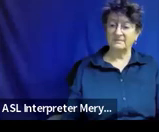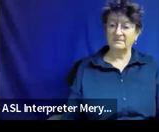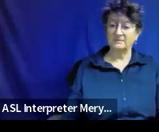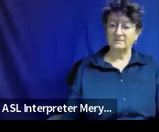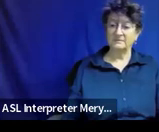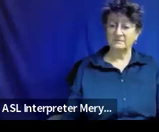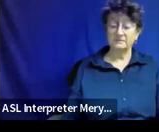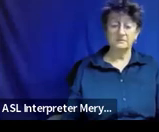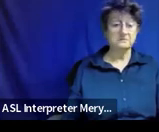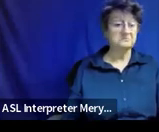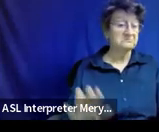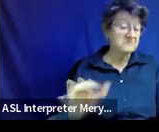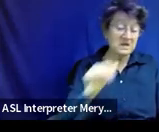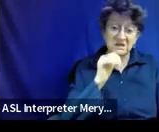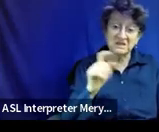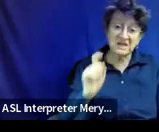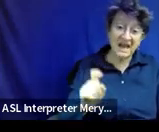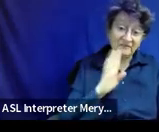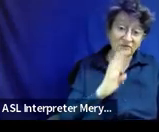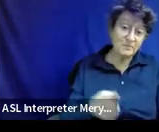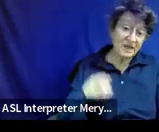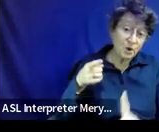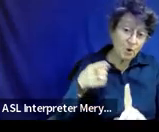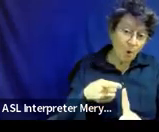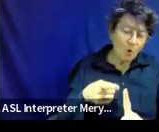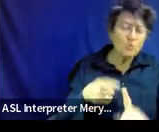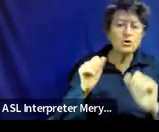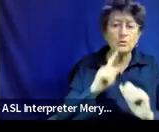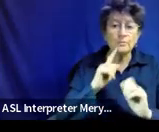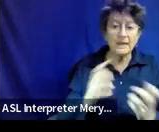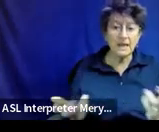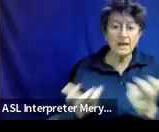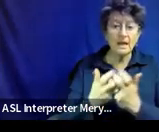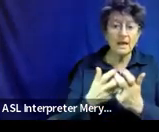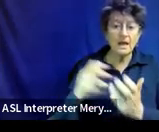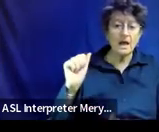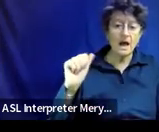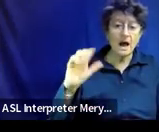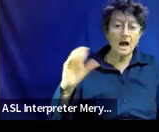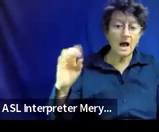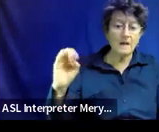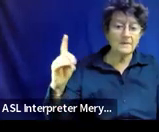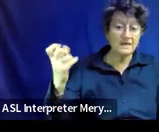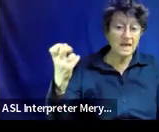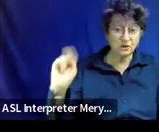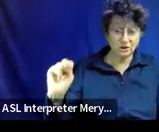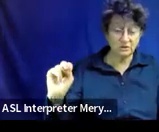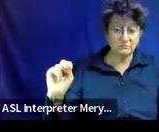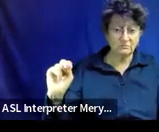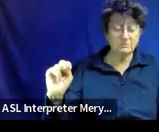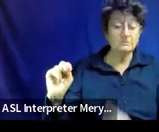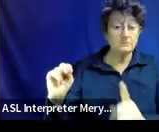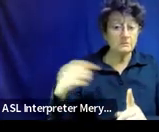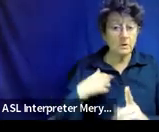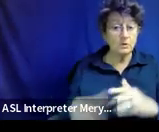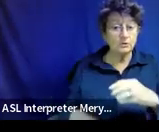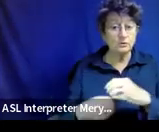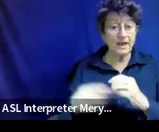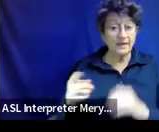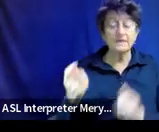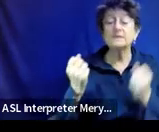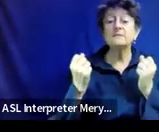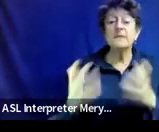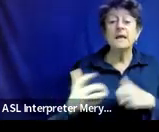And it doesn't necessarily have to be a goal, but it could be an accommodation. But I also, I just want to add this. I think a lot of times students' behavior,